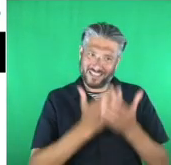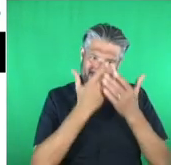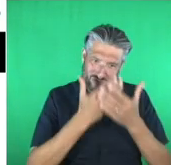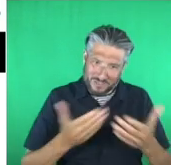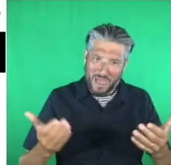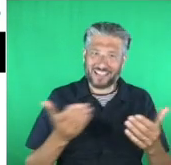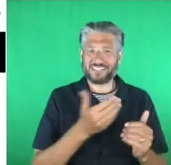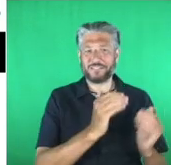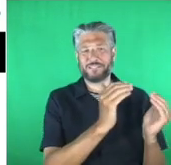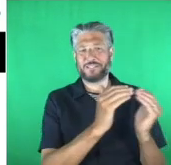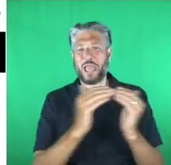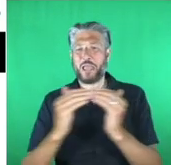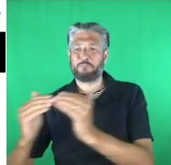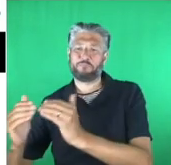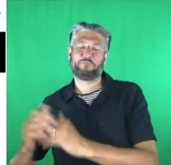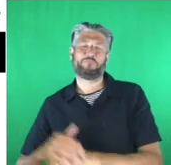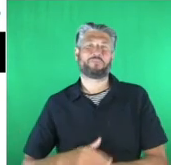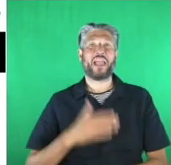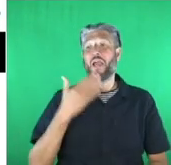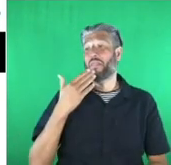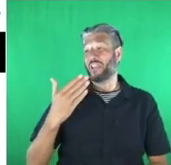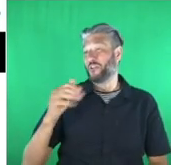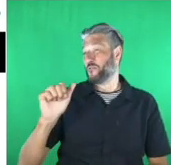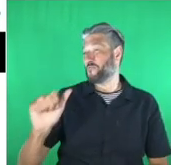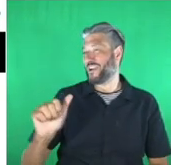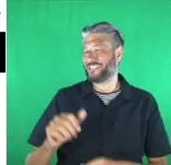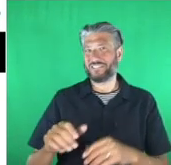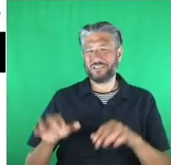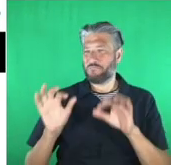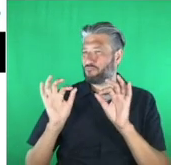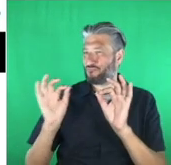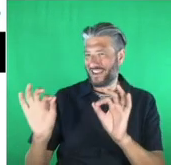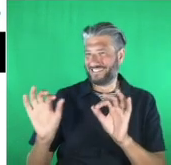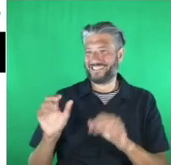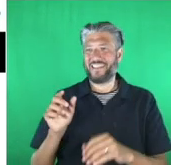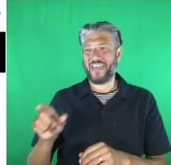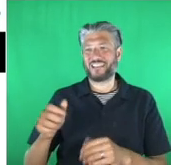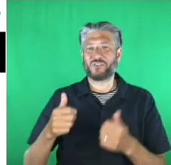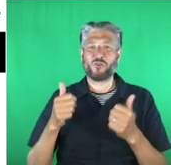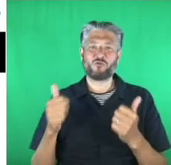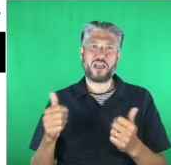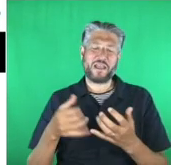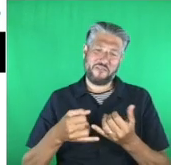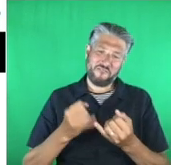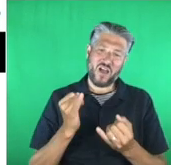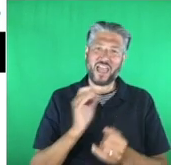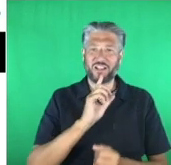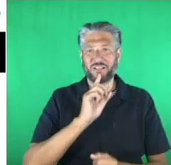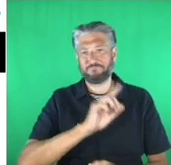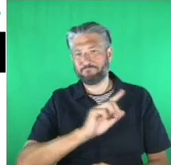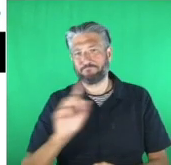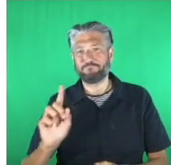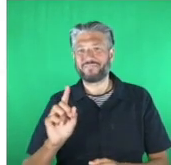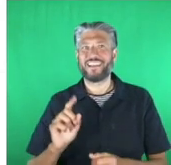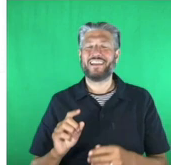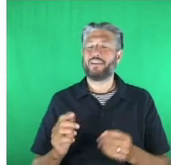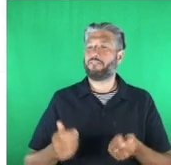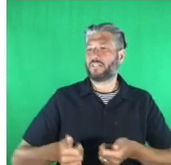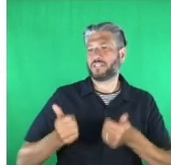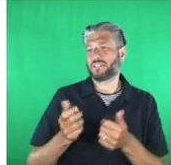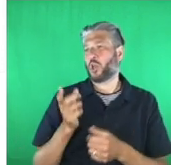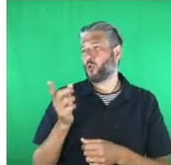Harbin. Absolutely brilliant. What a great note to end on. Fantastic. You're a brilliant winner.